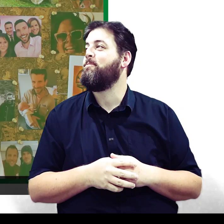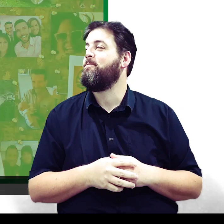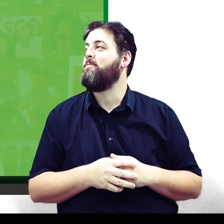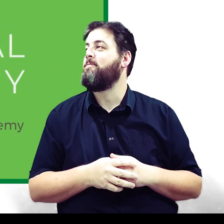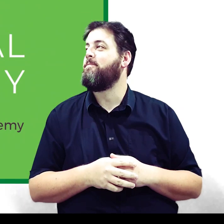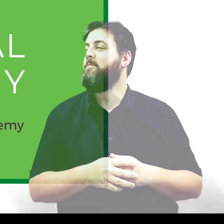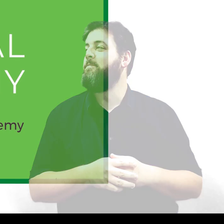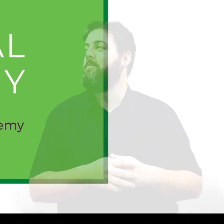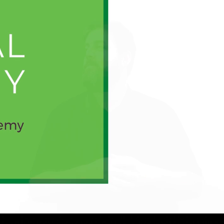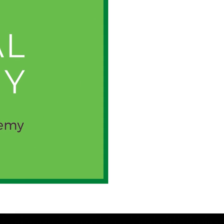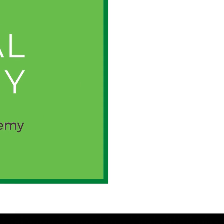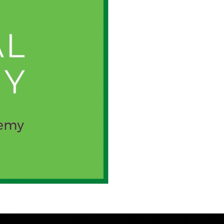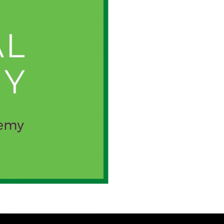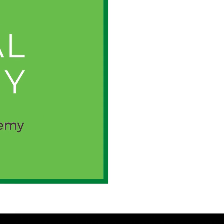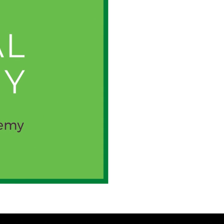to say.